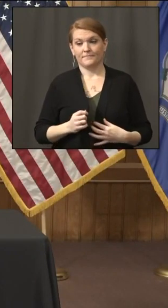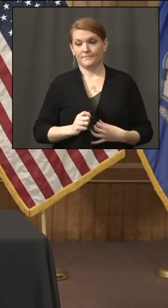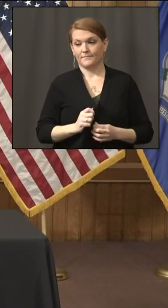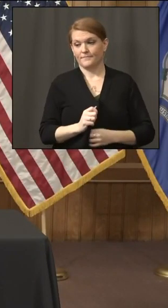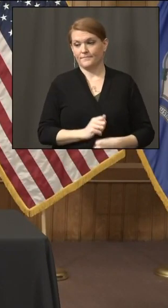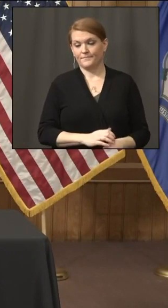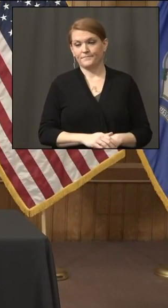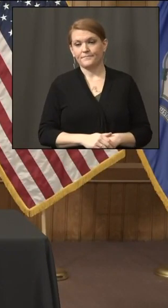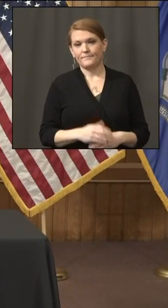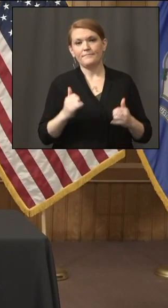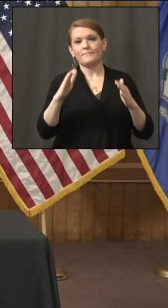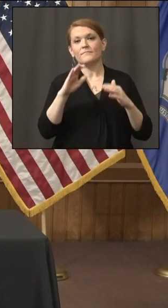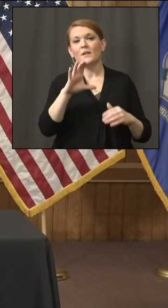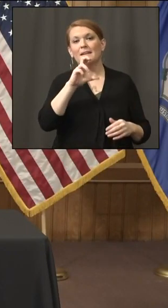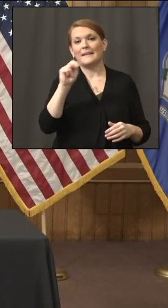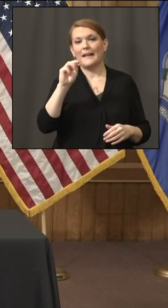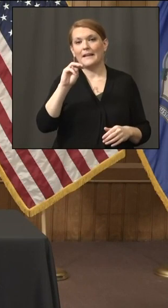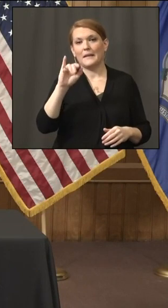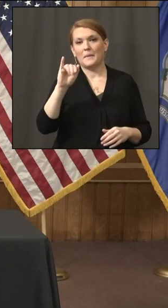The Connecticut Mirror.